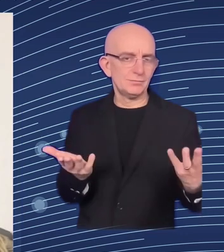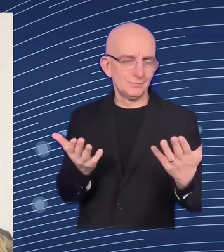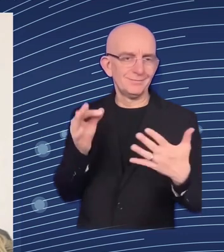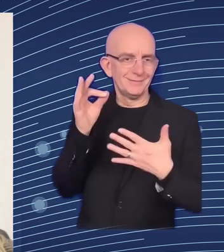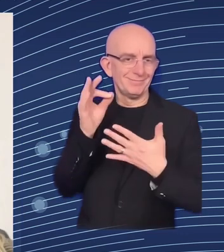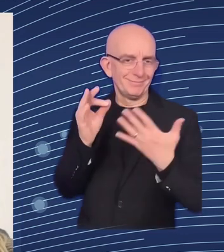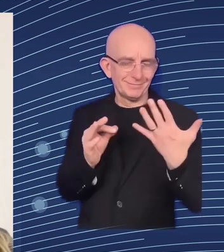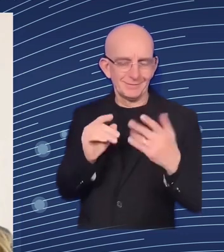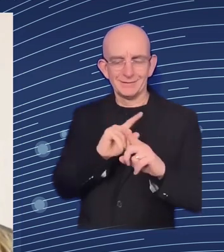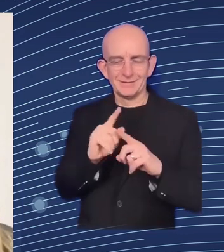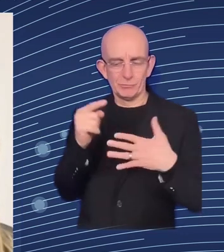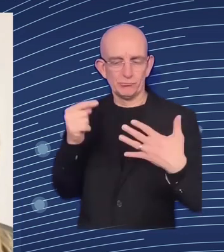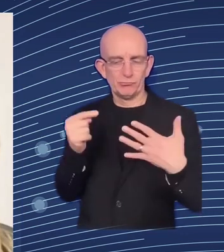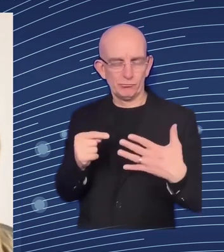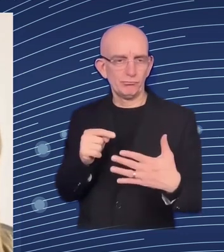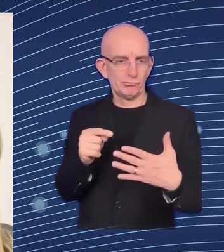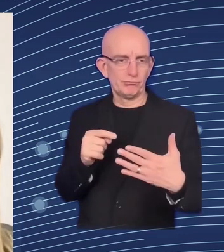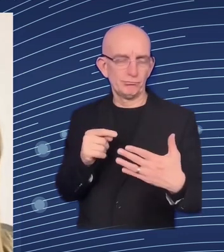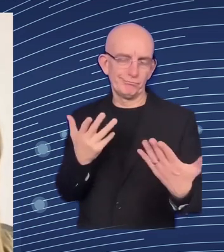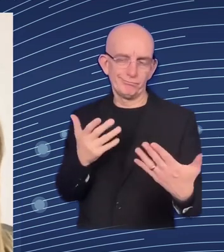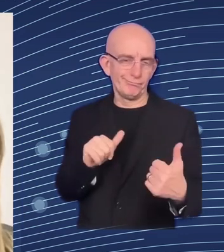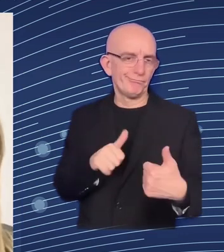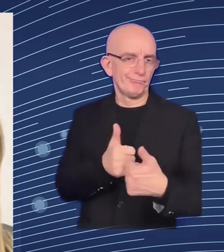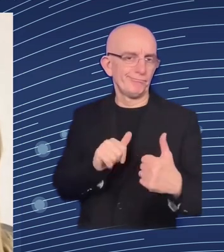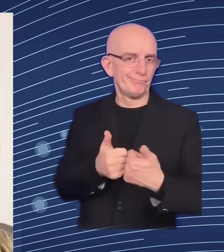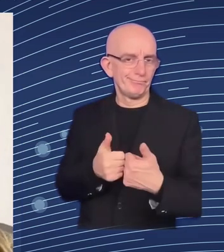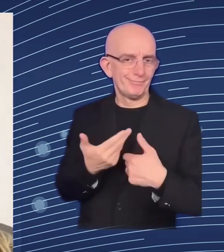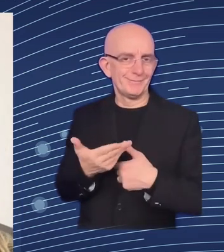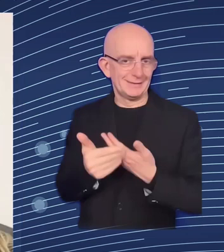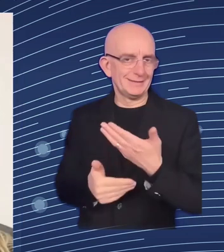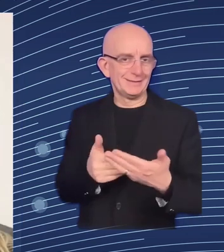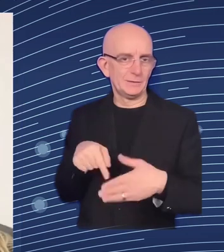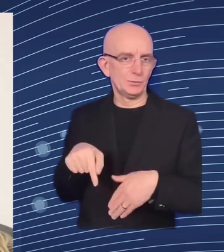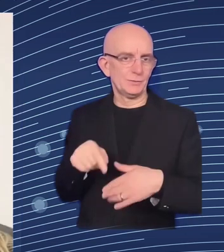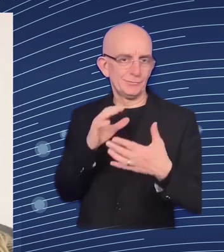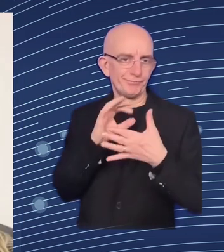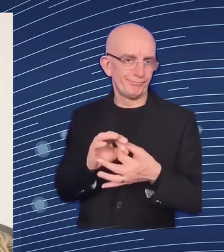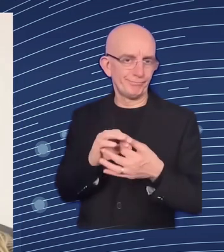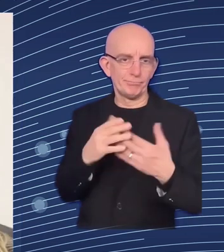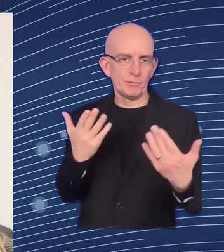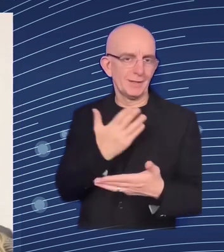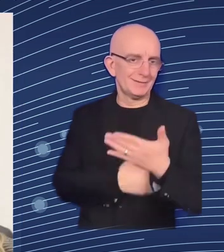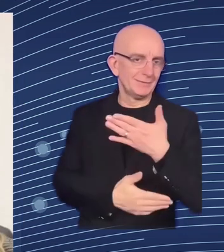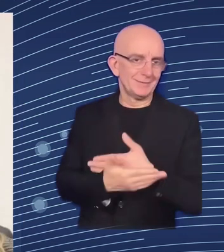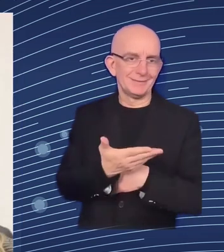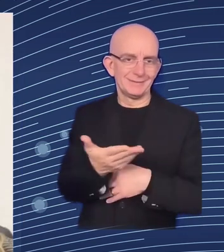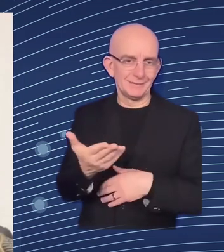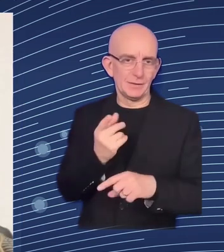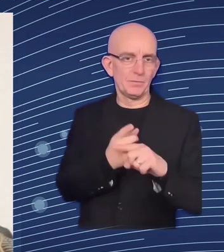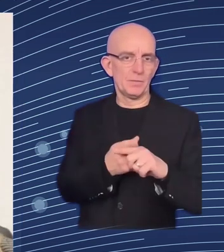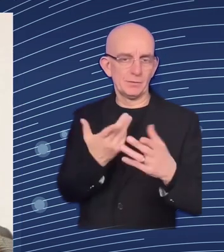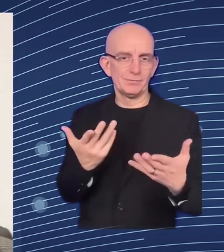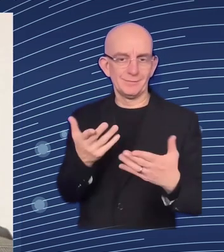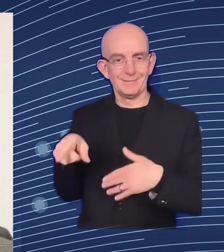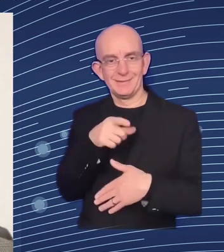to um uh reintegrate disabled people back into to the workforce um the broader question of how to